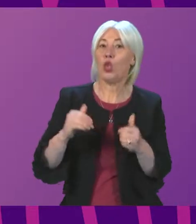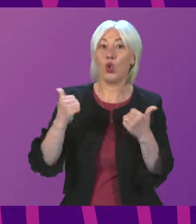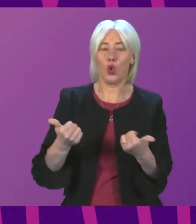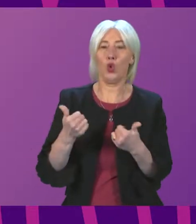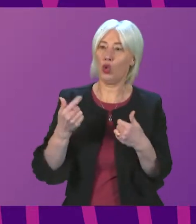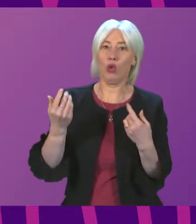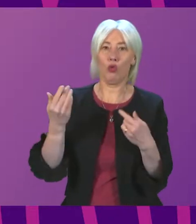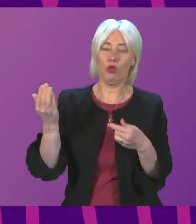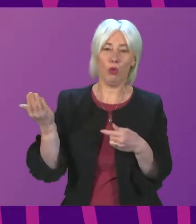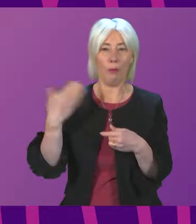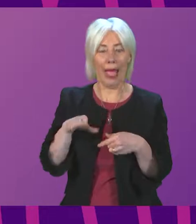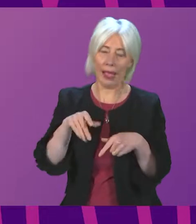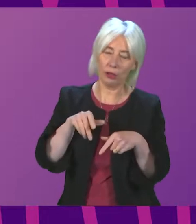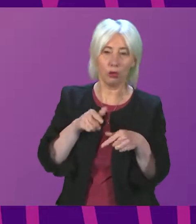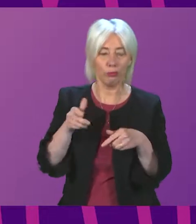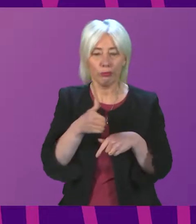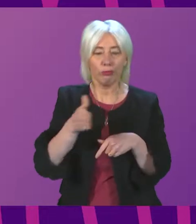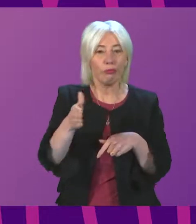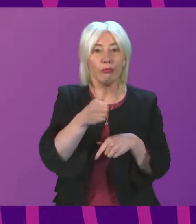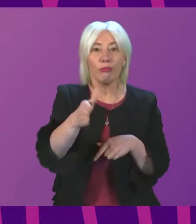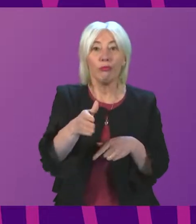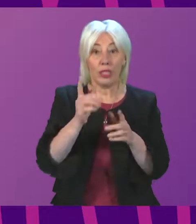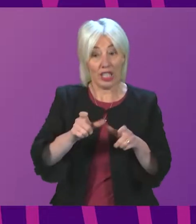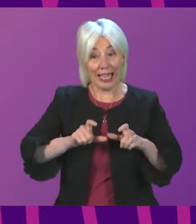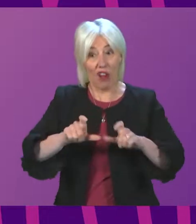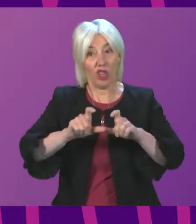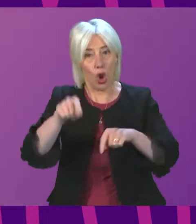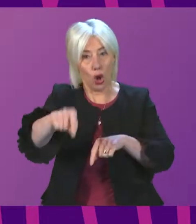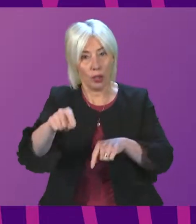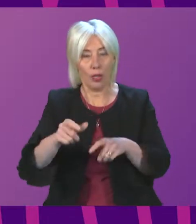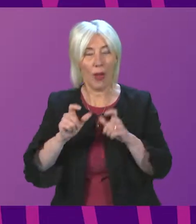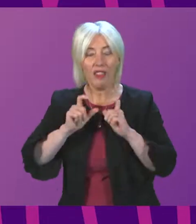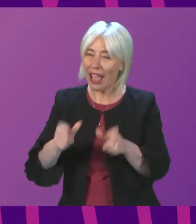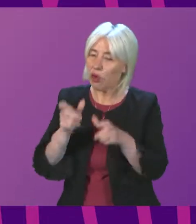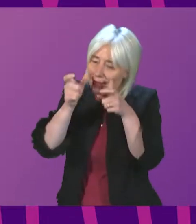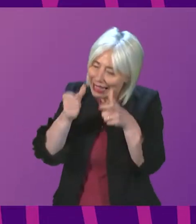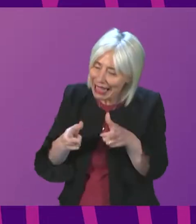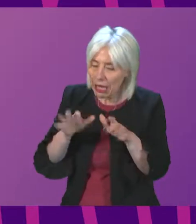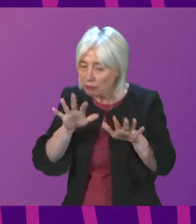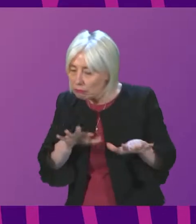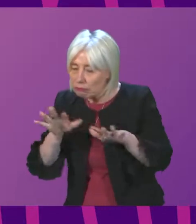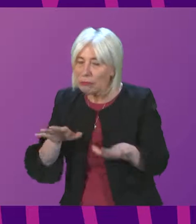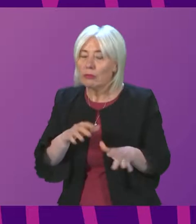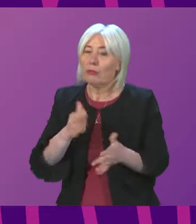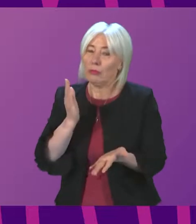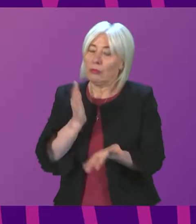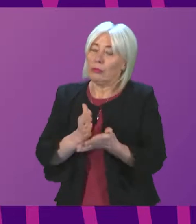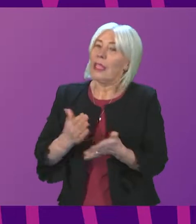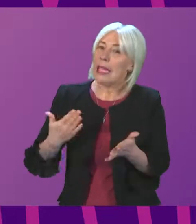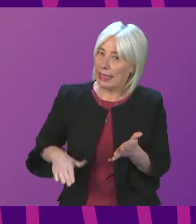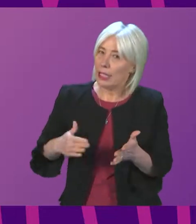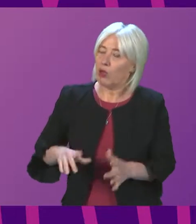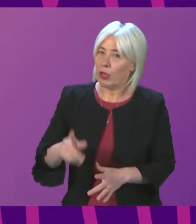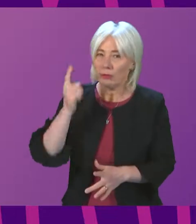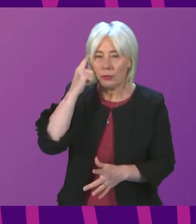at this stage. To stay on this track, though, continued care and caution remains necessary and prudent, while